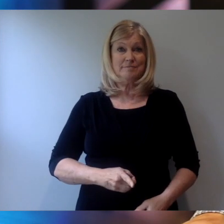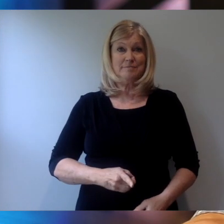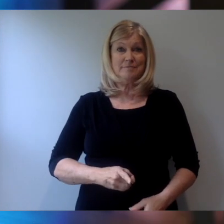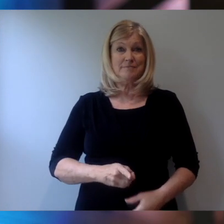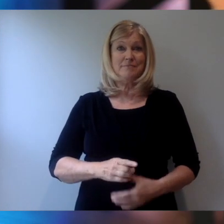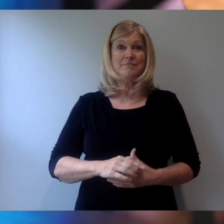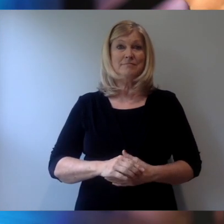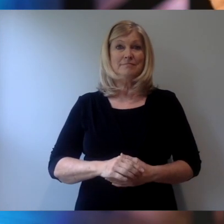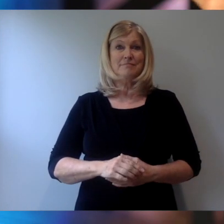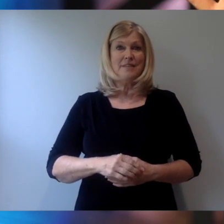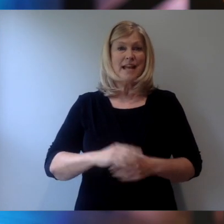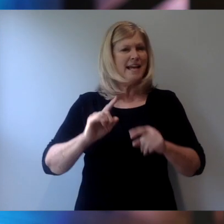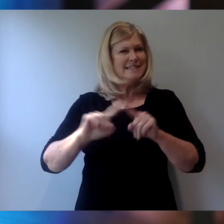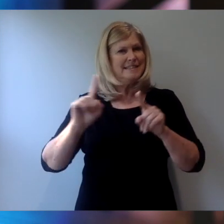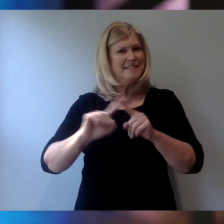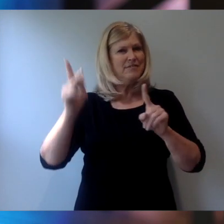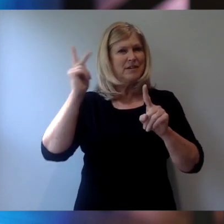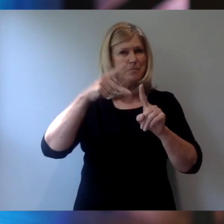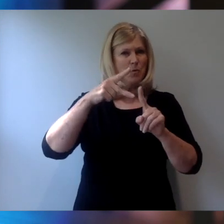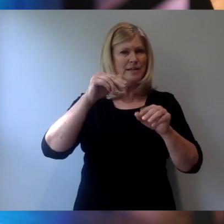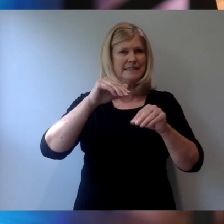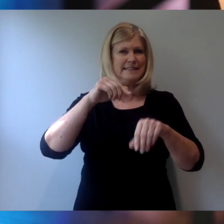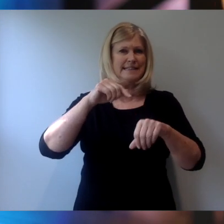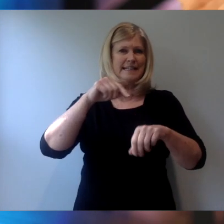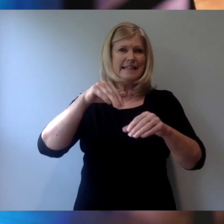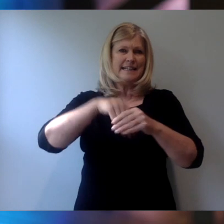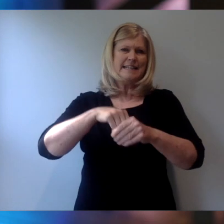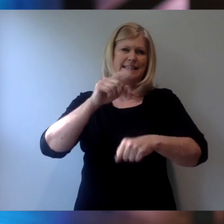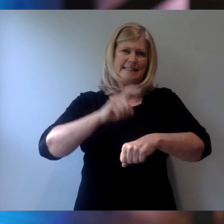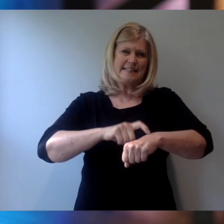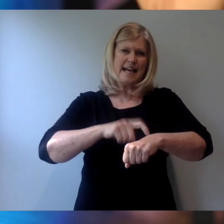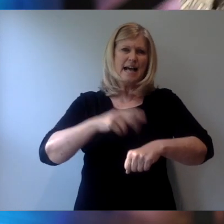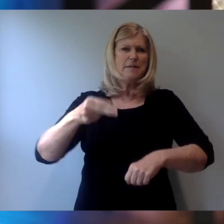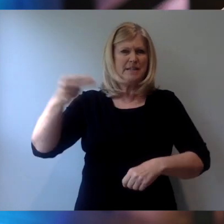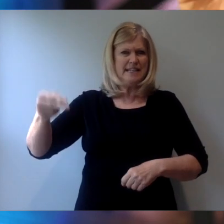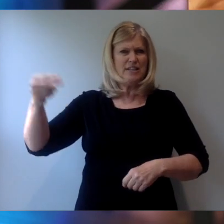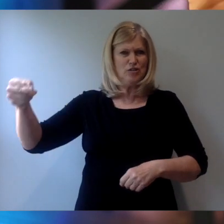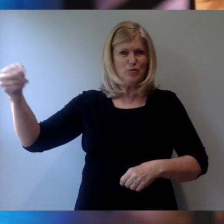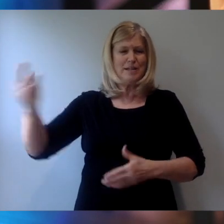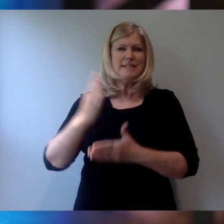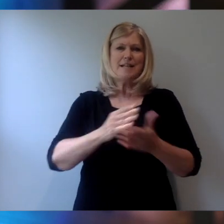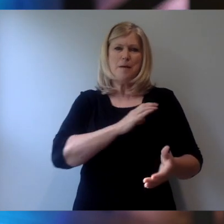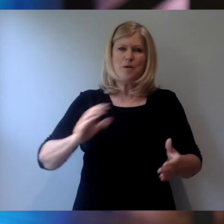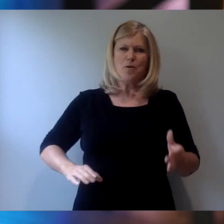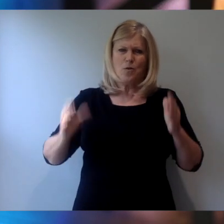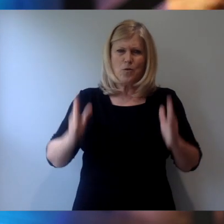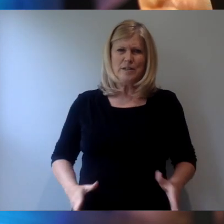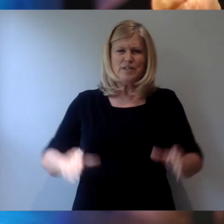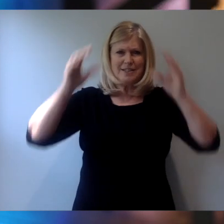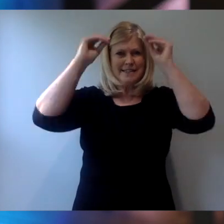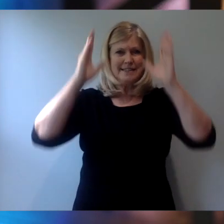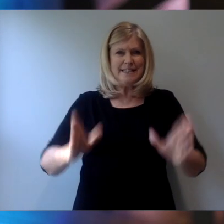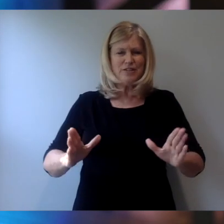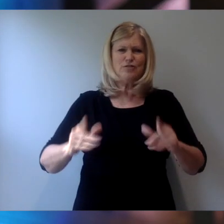At different points in history, some Christian teachers and theologians tried to prove